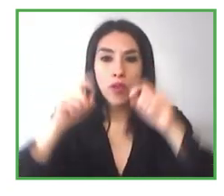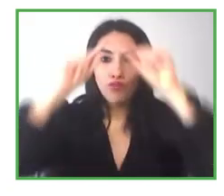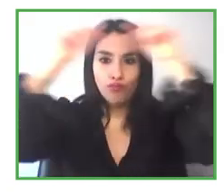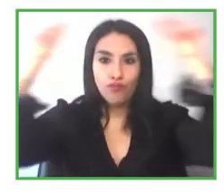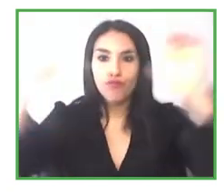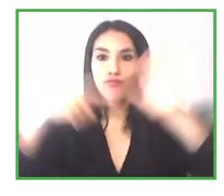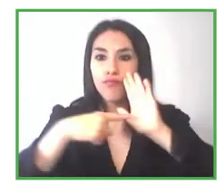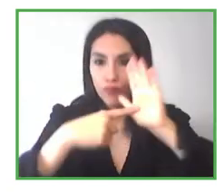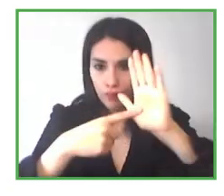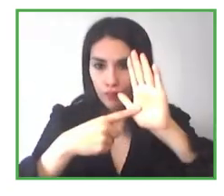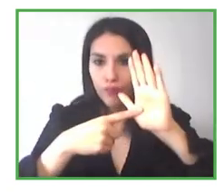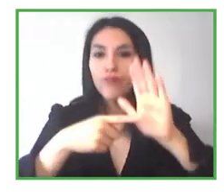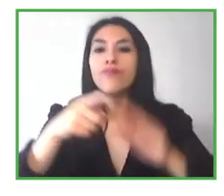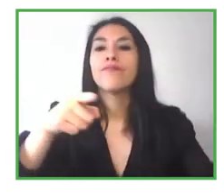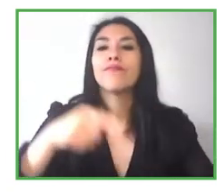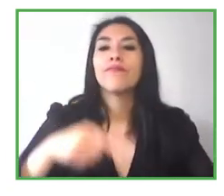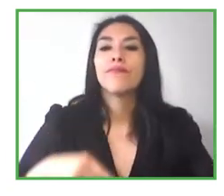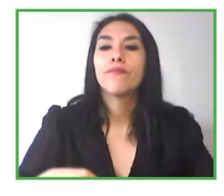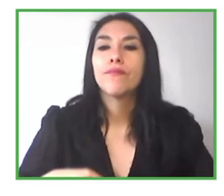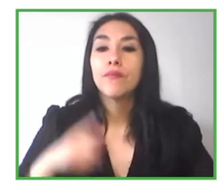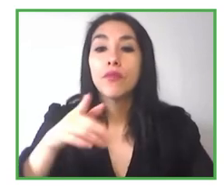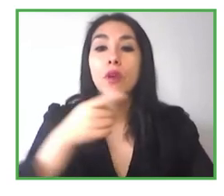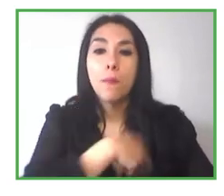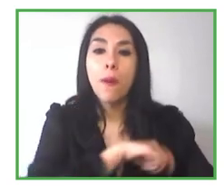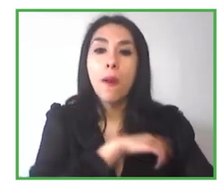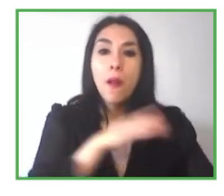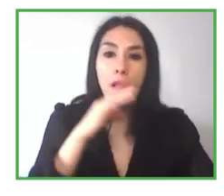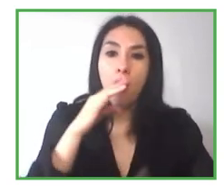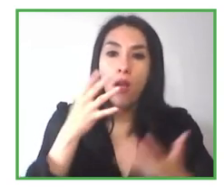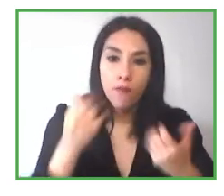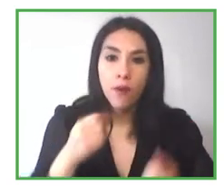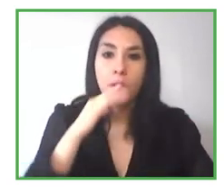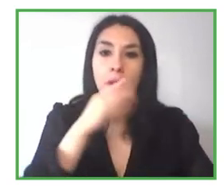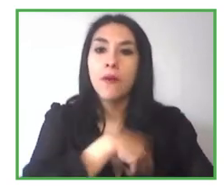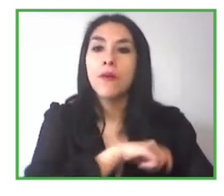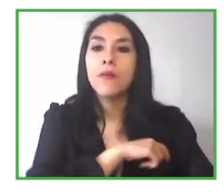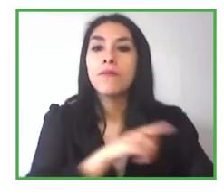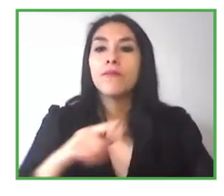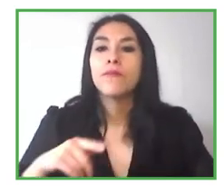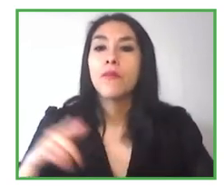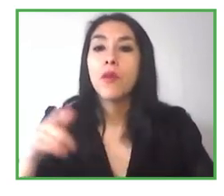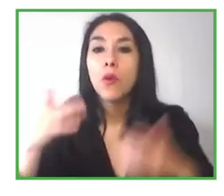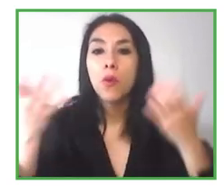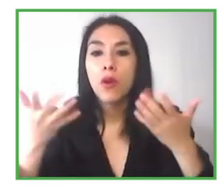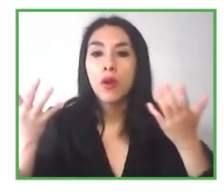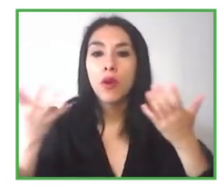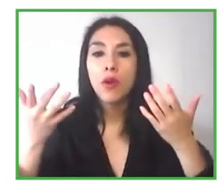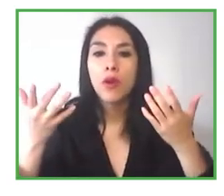Spanish. So that's great for the Latin America region.